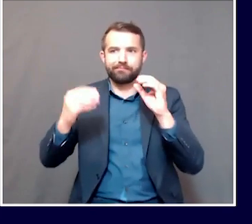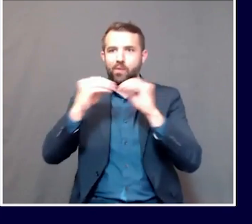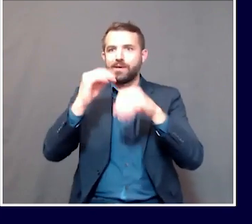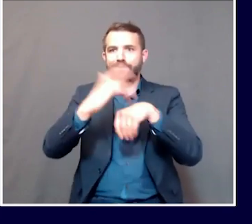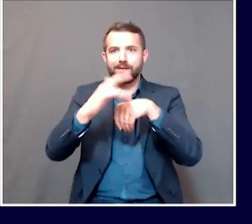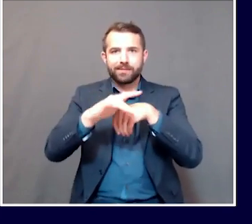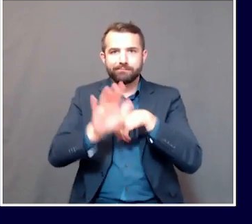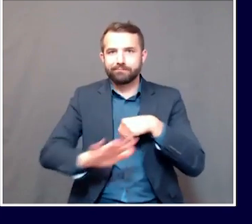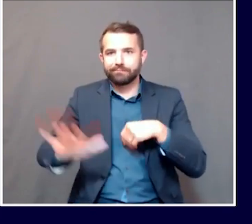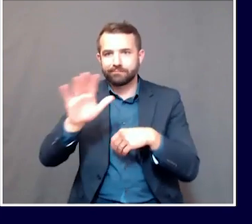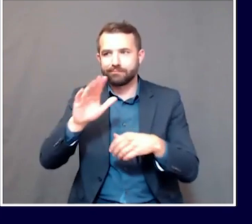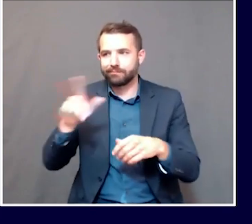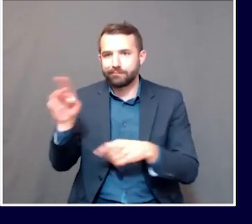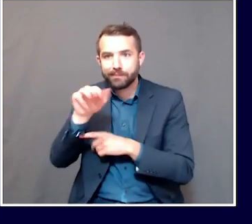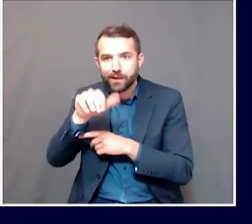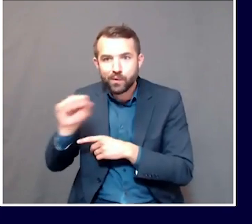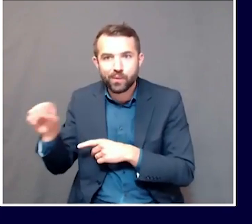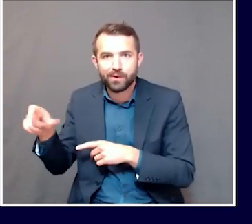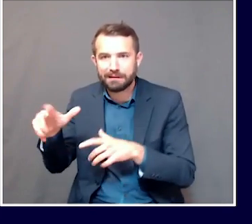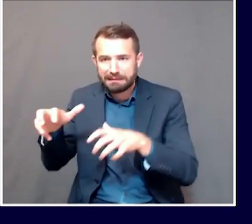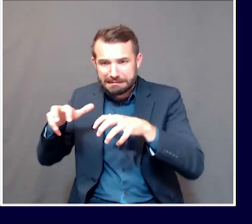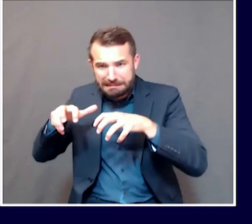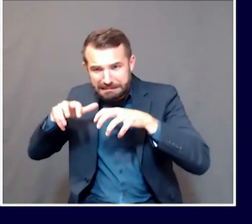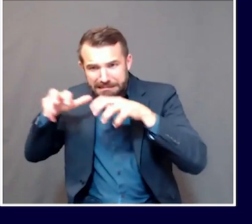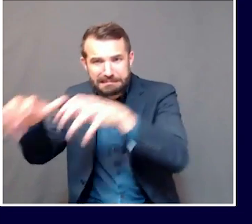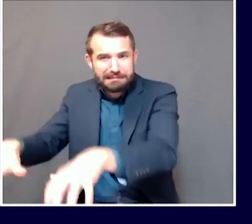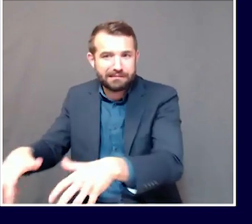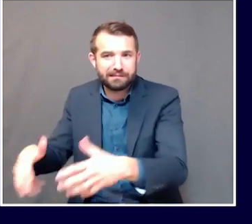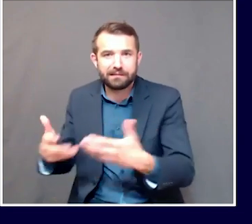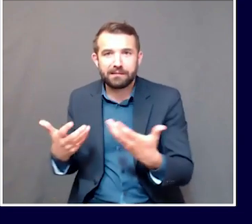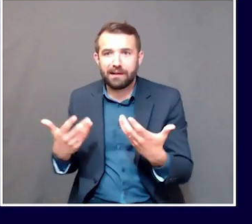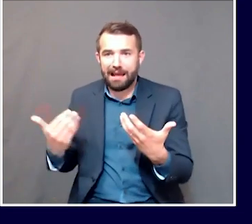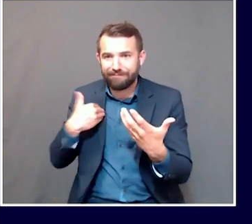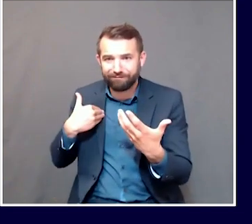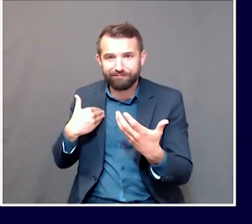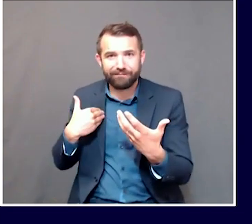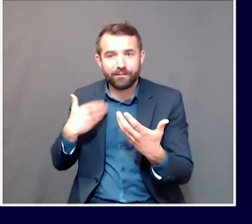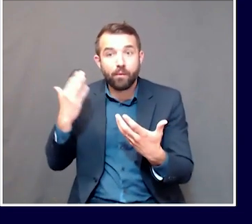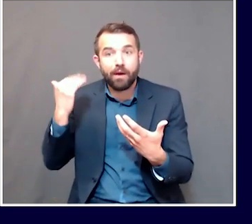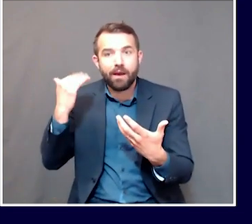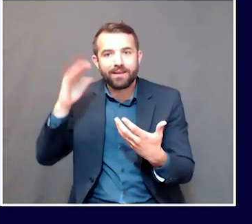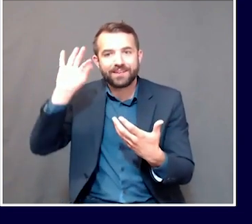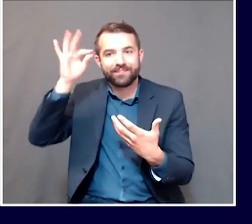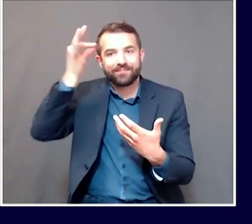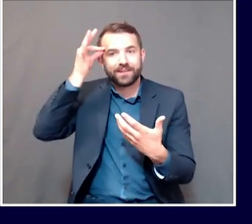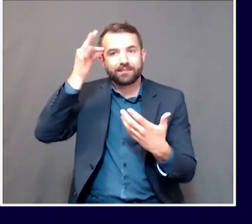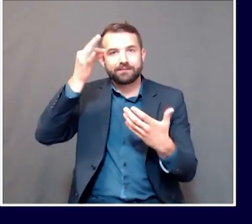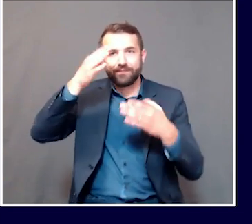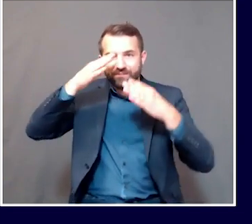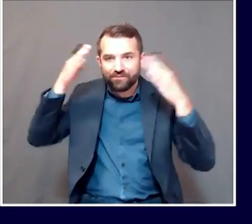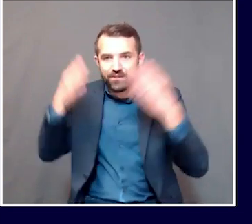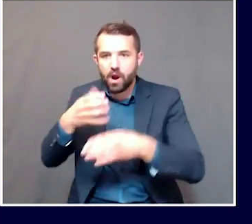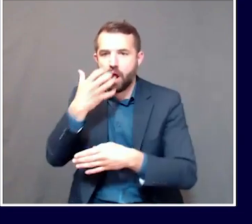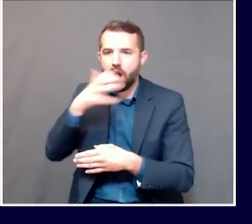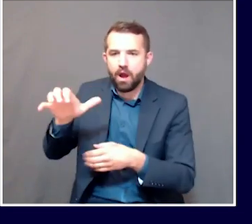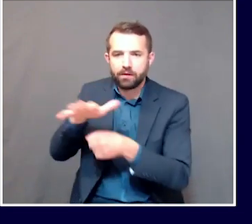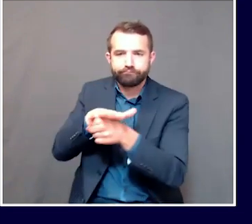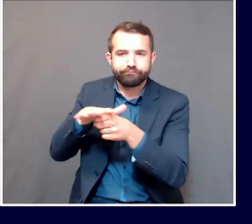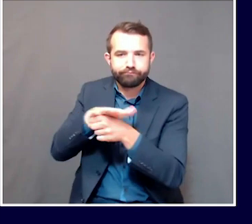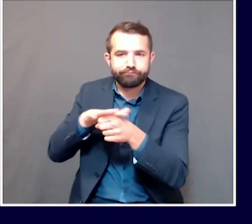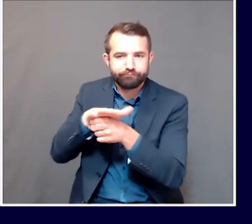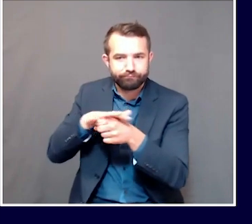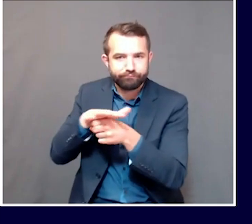expansive testing sites because the federal government focused on the hotspots, the 12 hotspots, including Massachusetts, Connecticut,